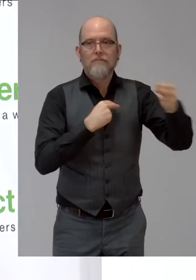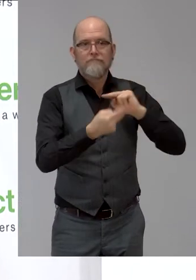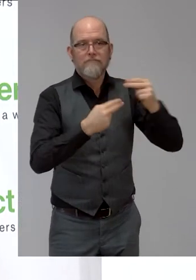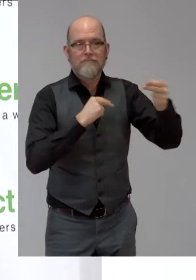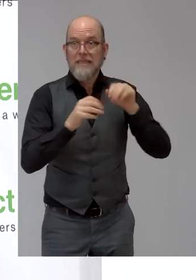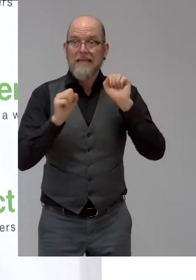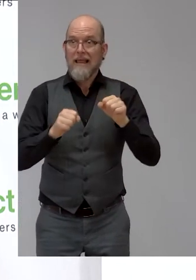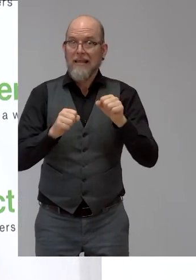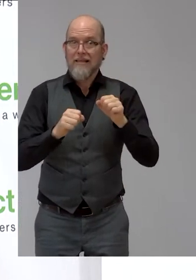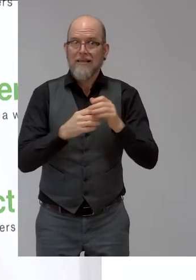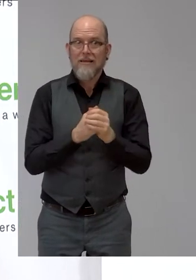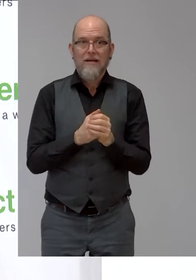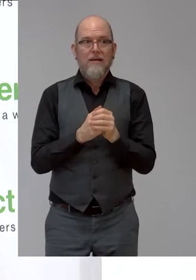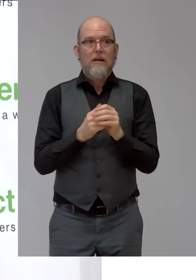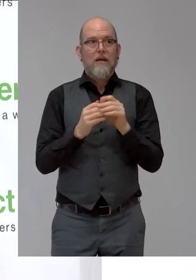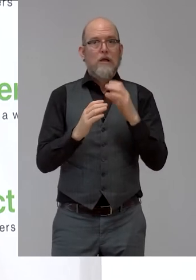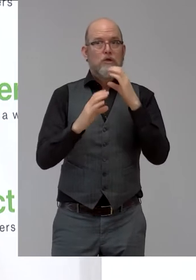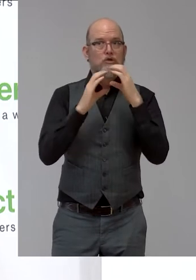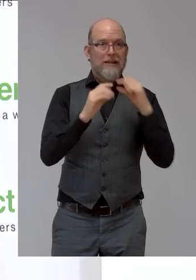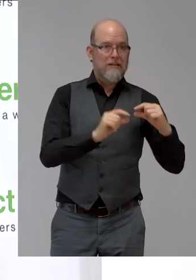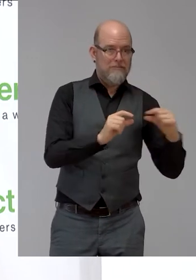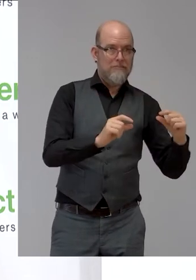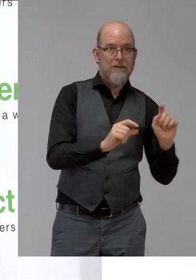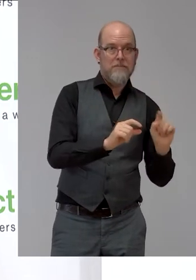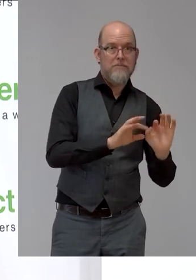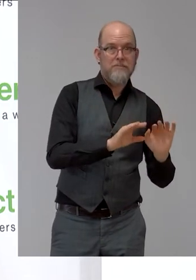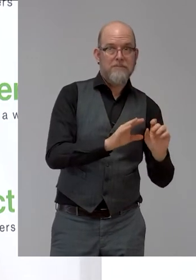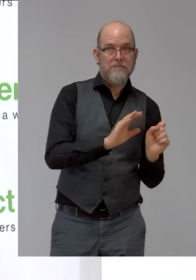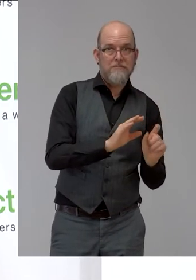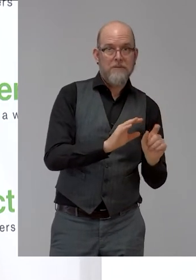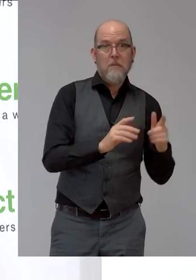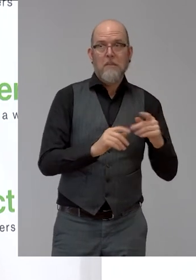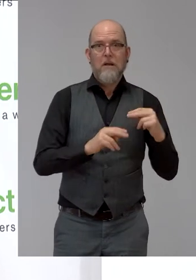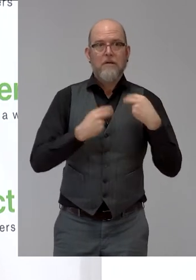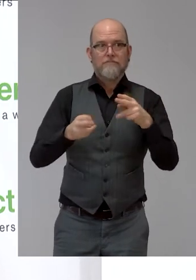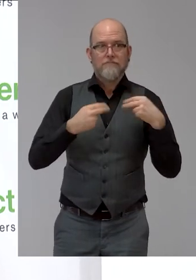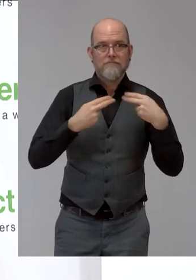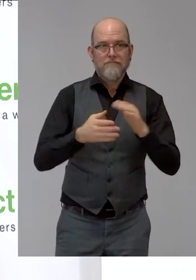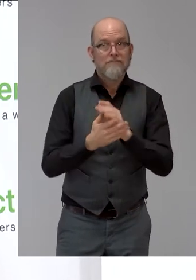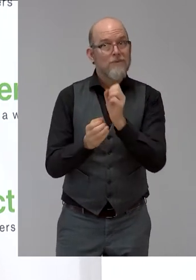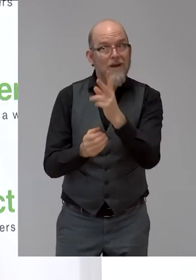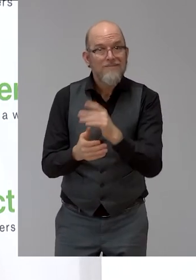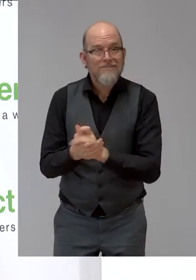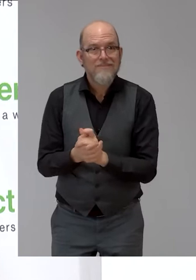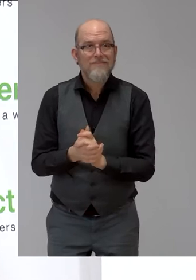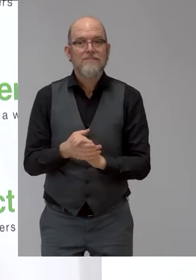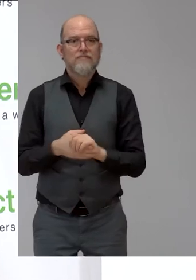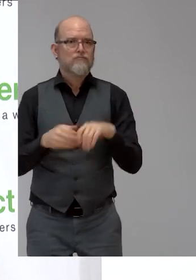remaining time, we will try to cover some of them at the end of the session. So, what is 3D